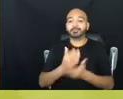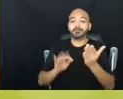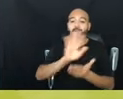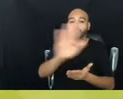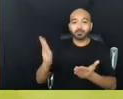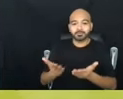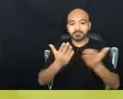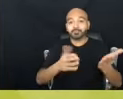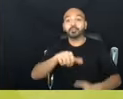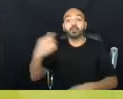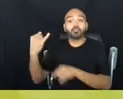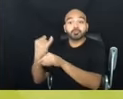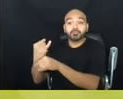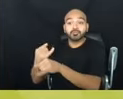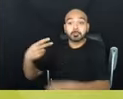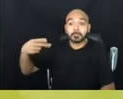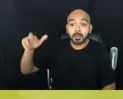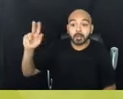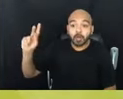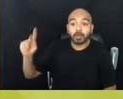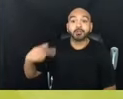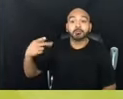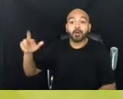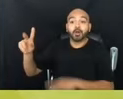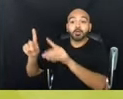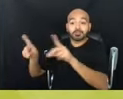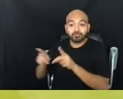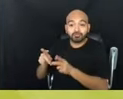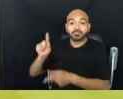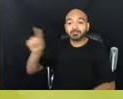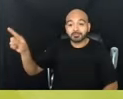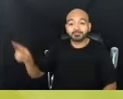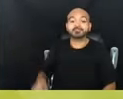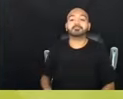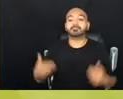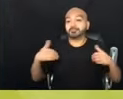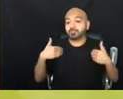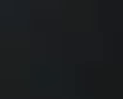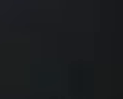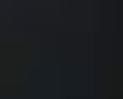other institutions. Parks. Park districts. Youth centers.